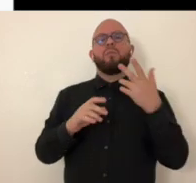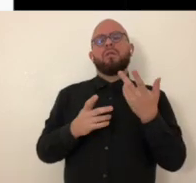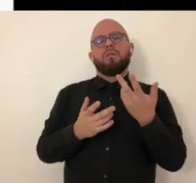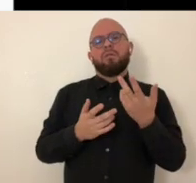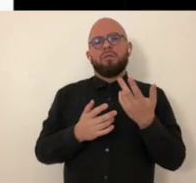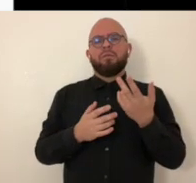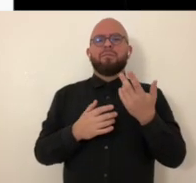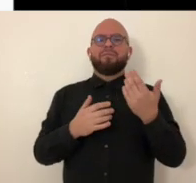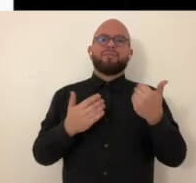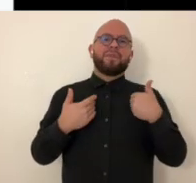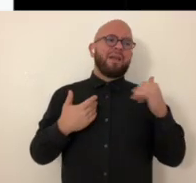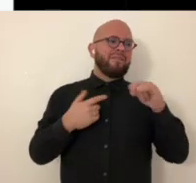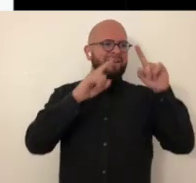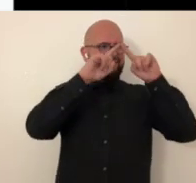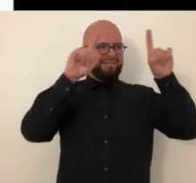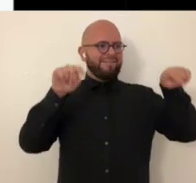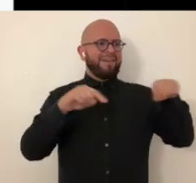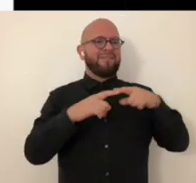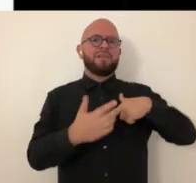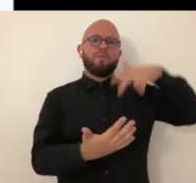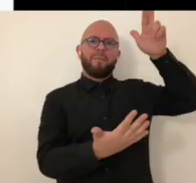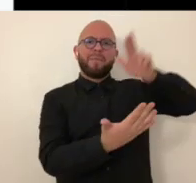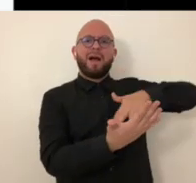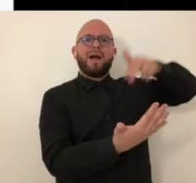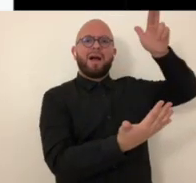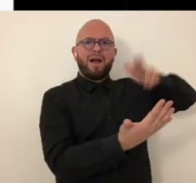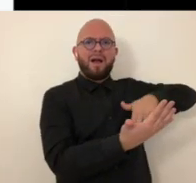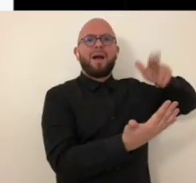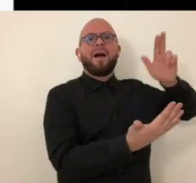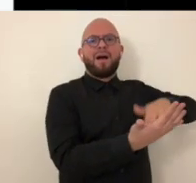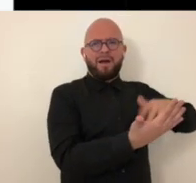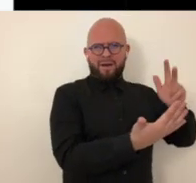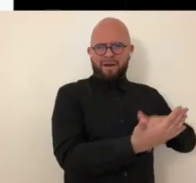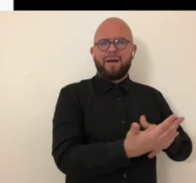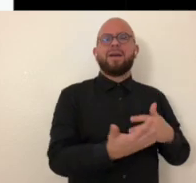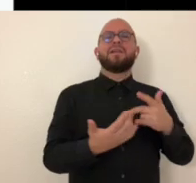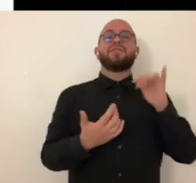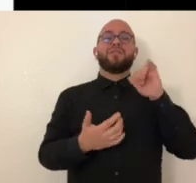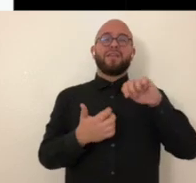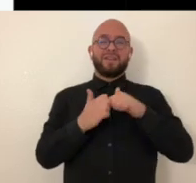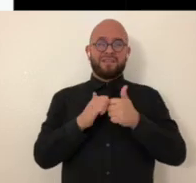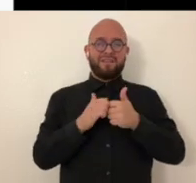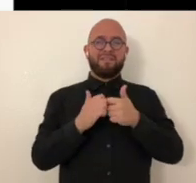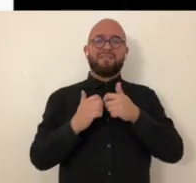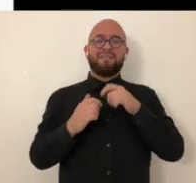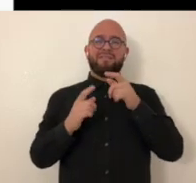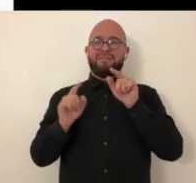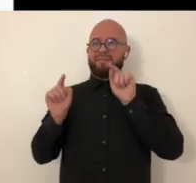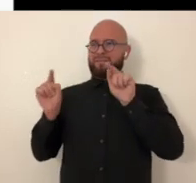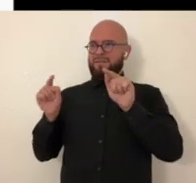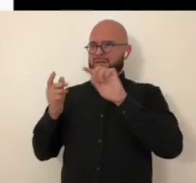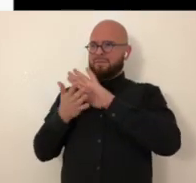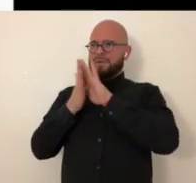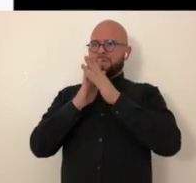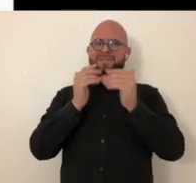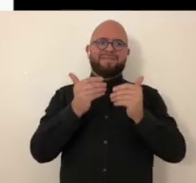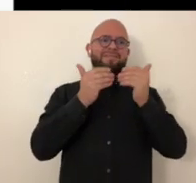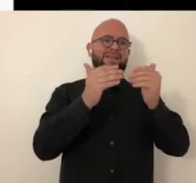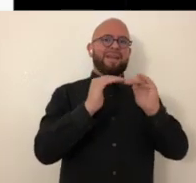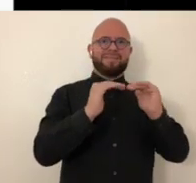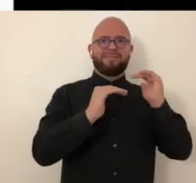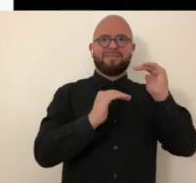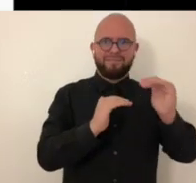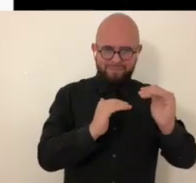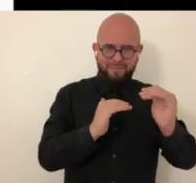um and then on top of that i will usually print it on a canvas and paint on and that sort of evolves the style with each one of these